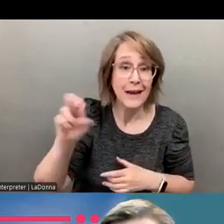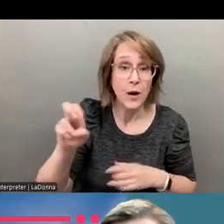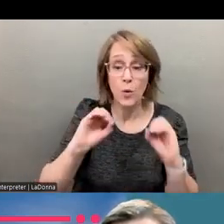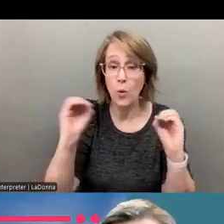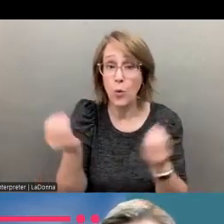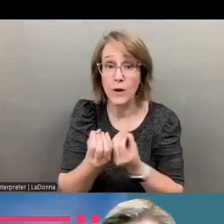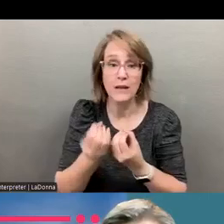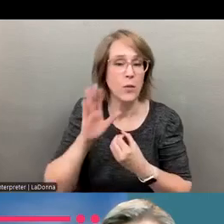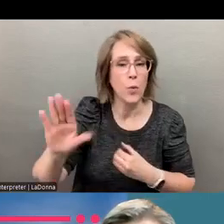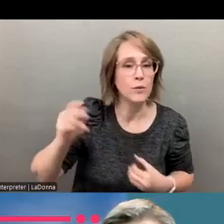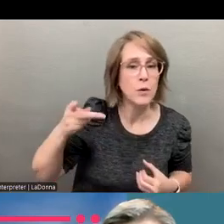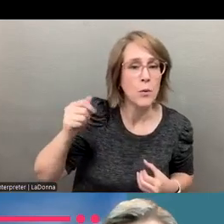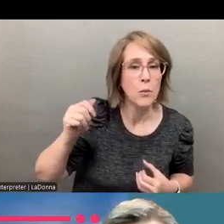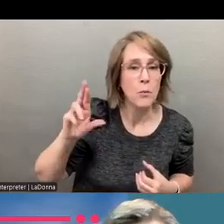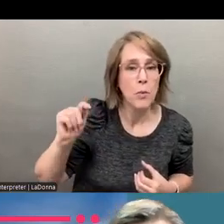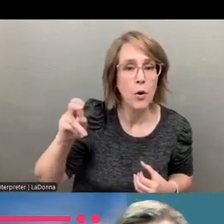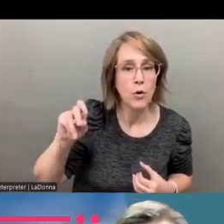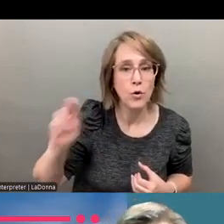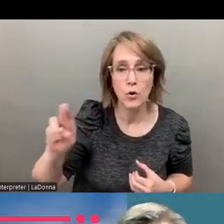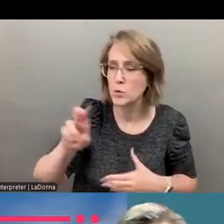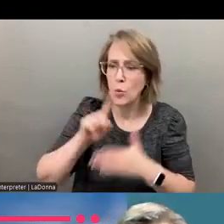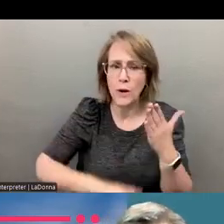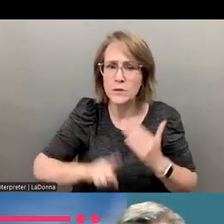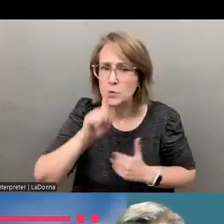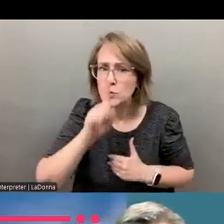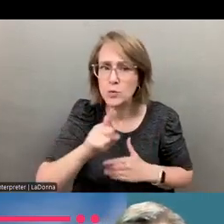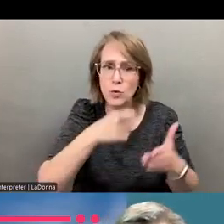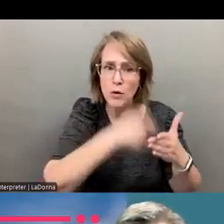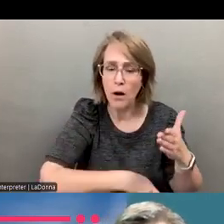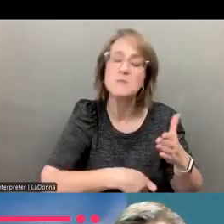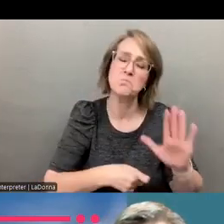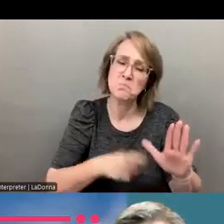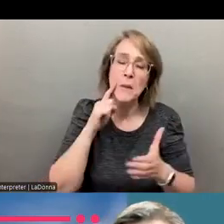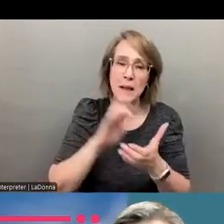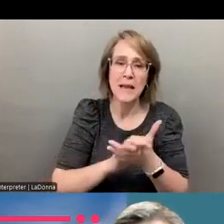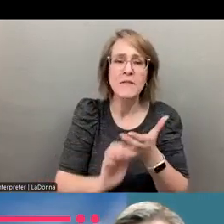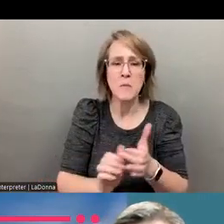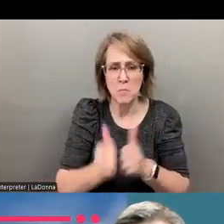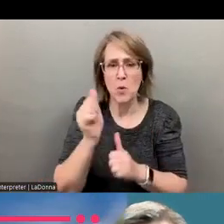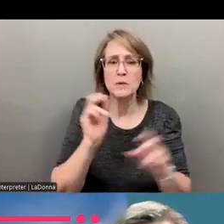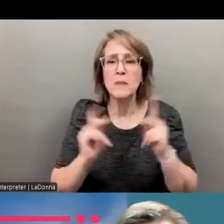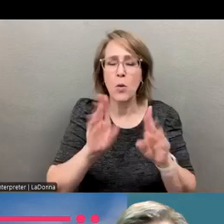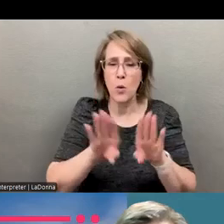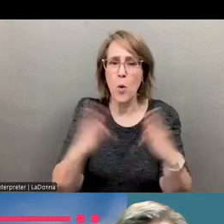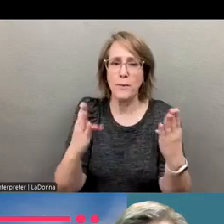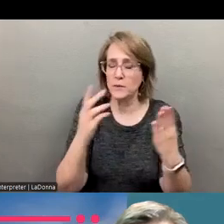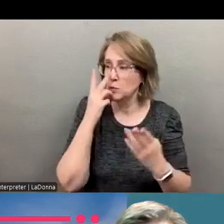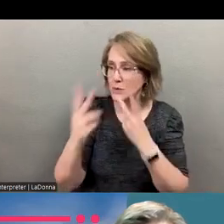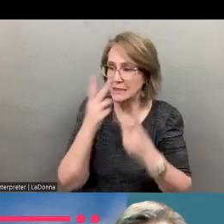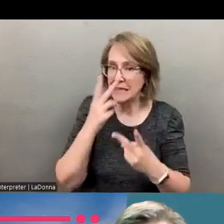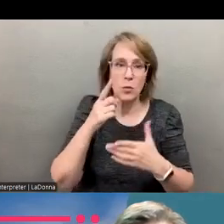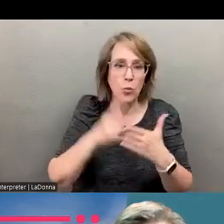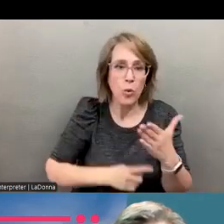what the true, true costs are. I think, you know, most people are open to receiving that information and trying to make systems work. And so